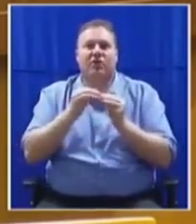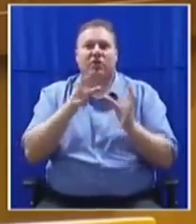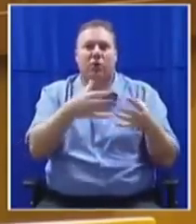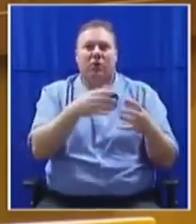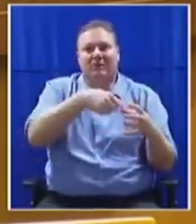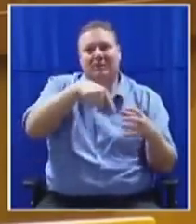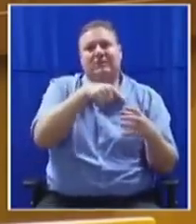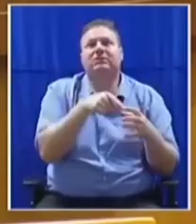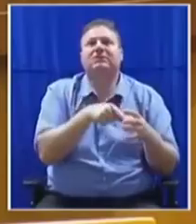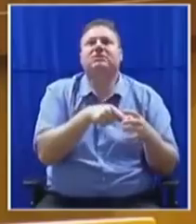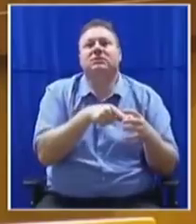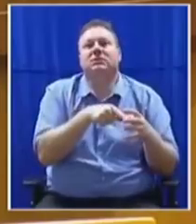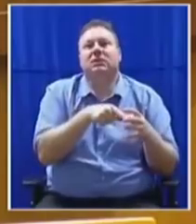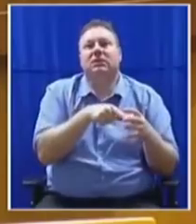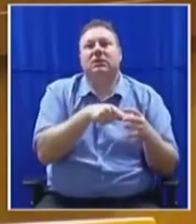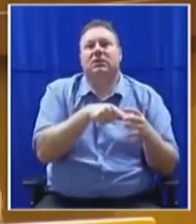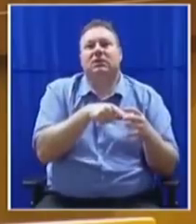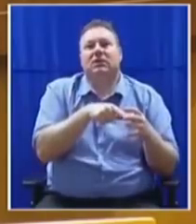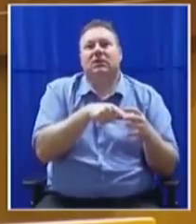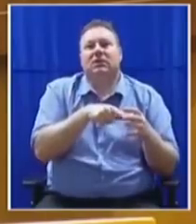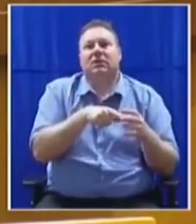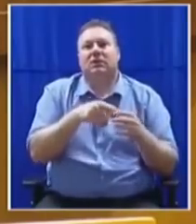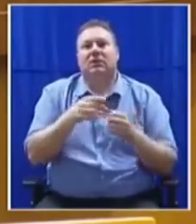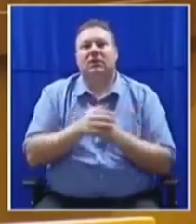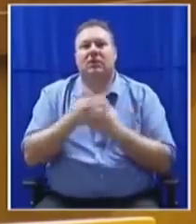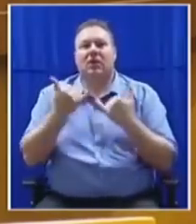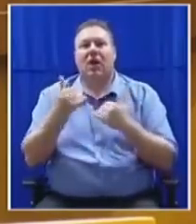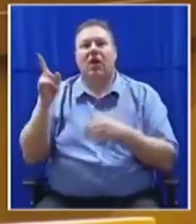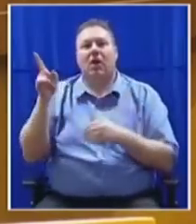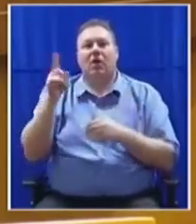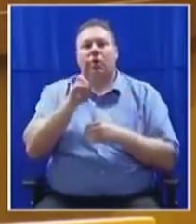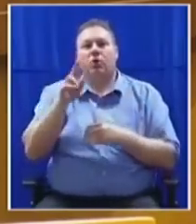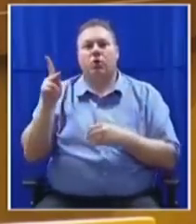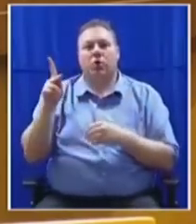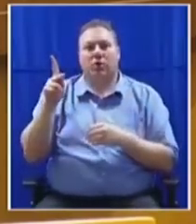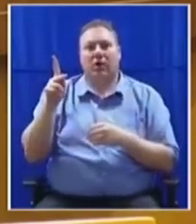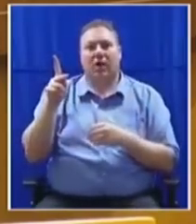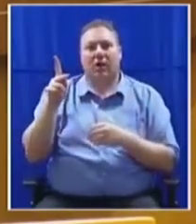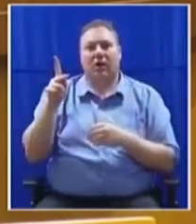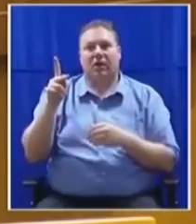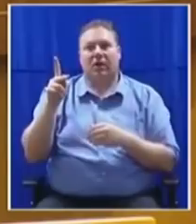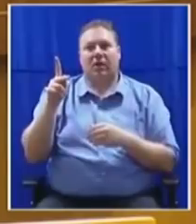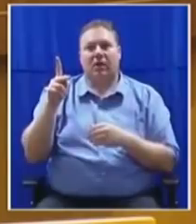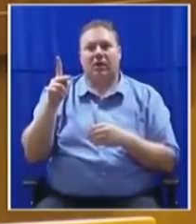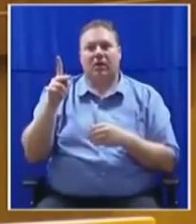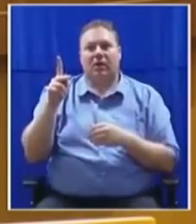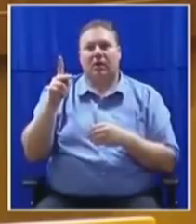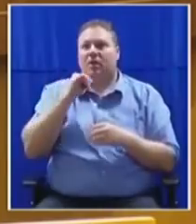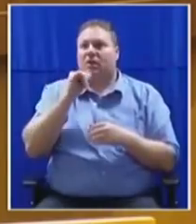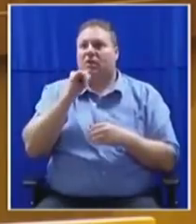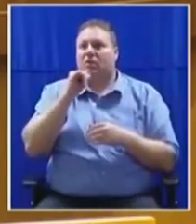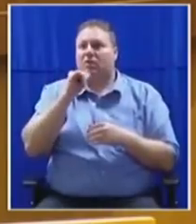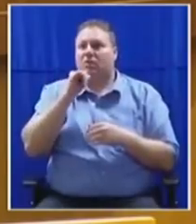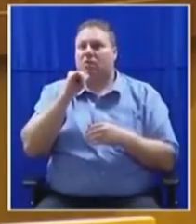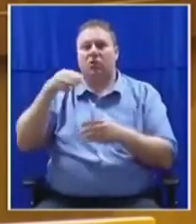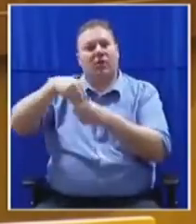that the ultra-nationalists in the UK have relinquished their pan-continental project by voting